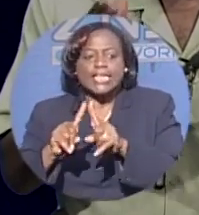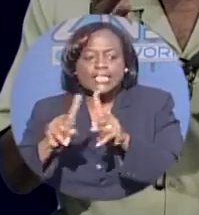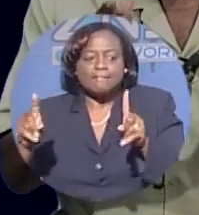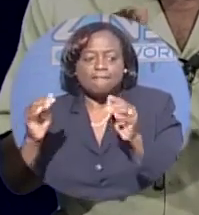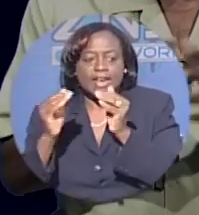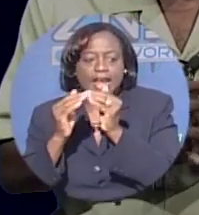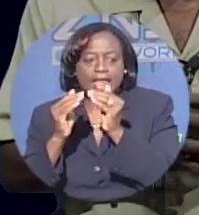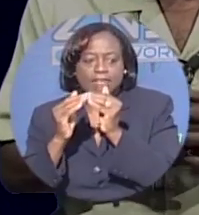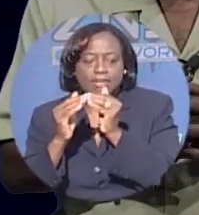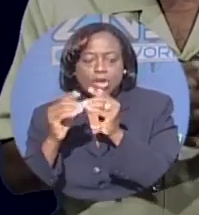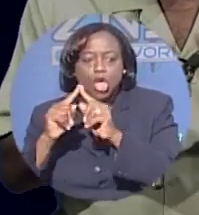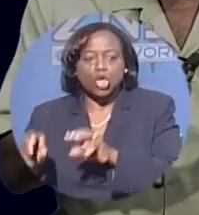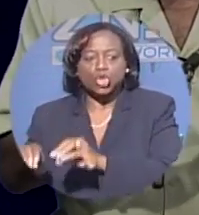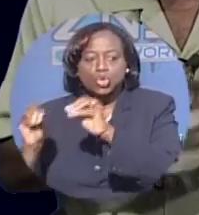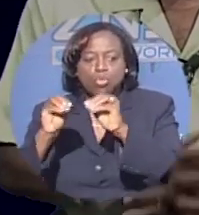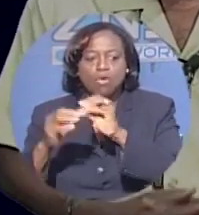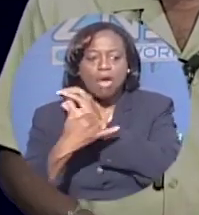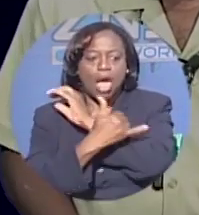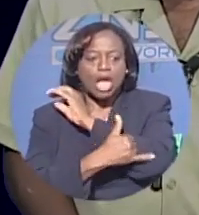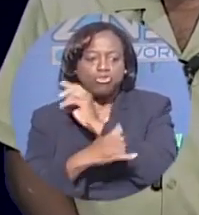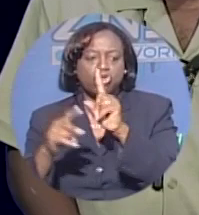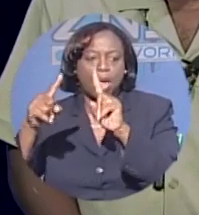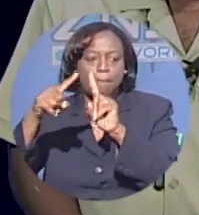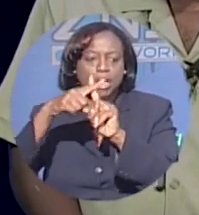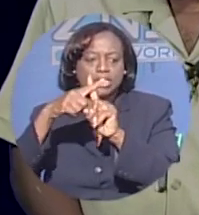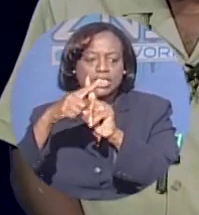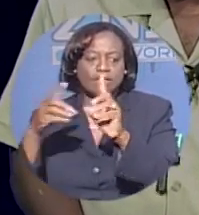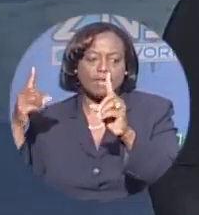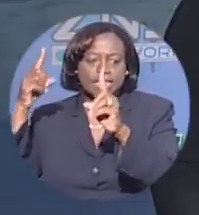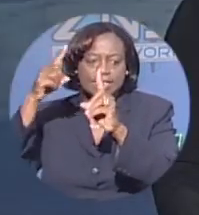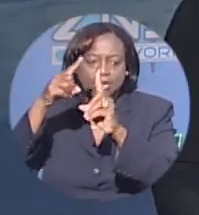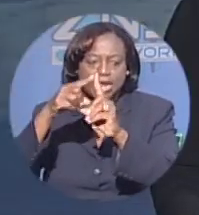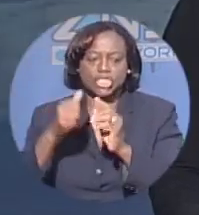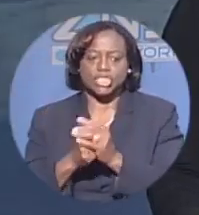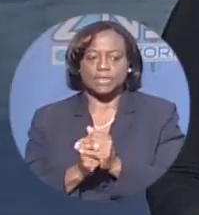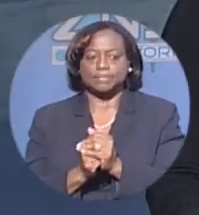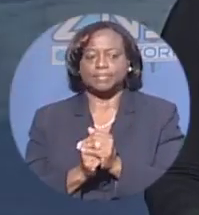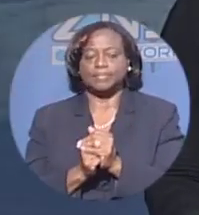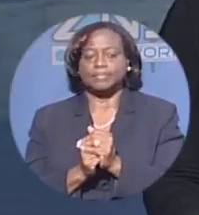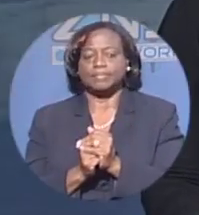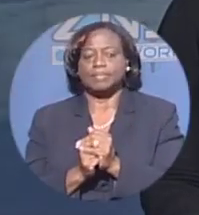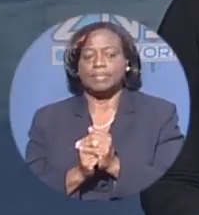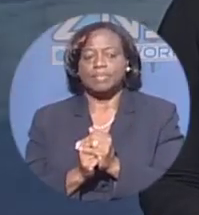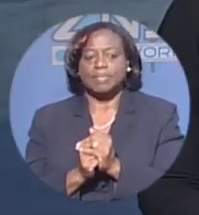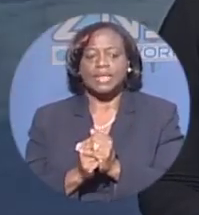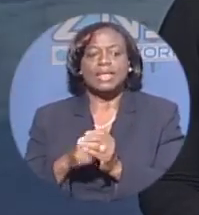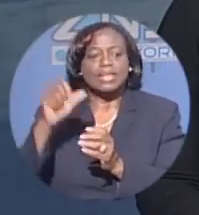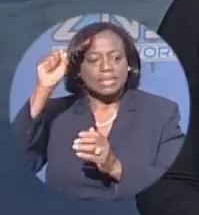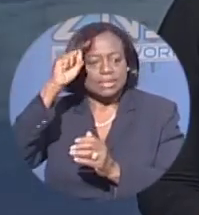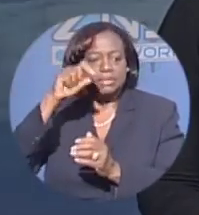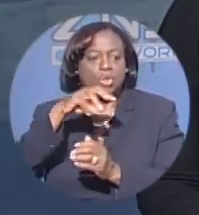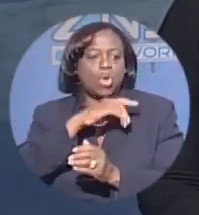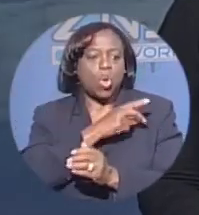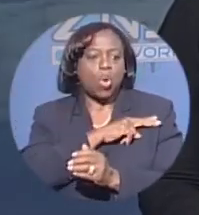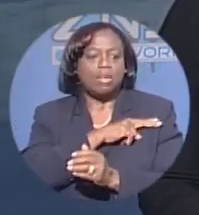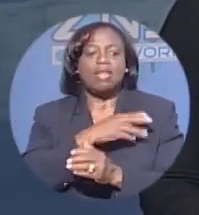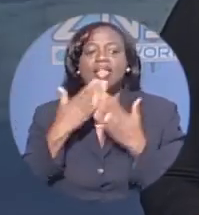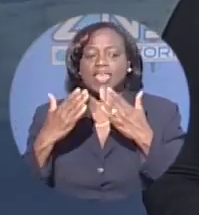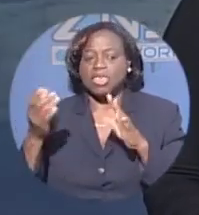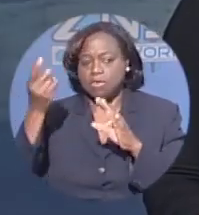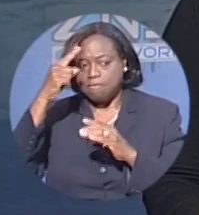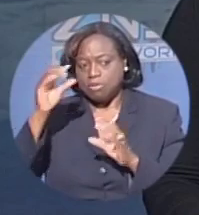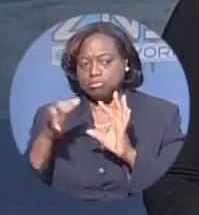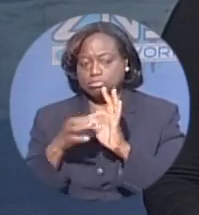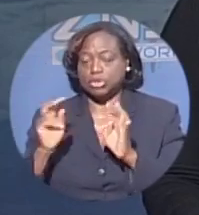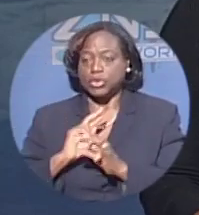levels to move our country in a positive direction. Rev. Simeon Hall, thank you so much for joining us on The Bahamas Tonight this evening. Always a pleasure talking